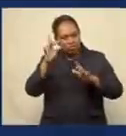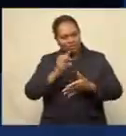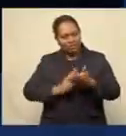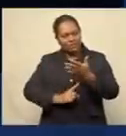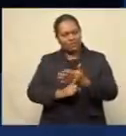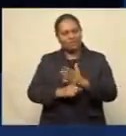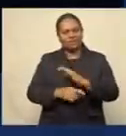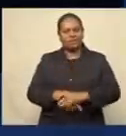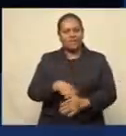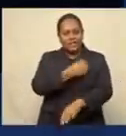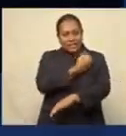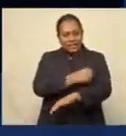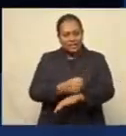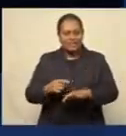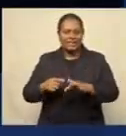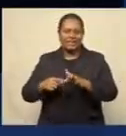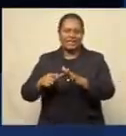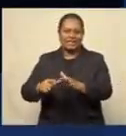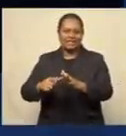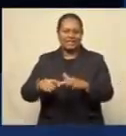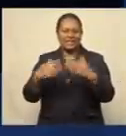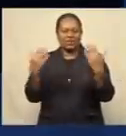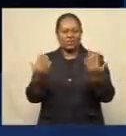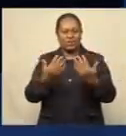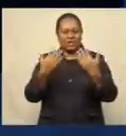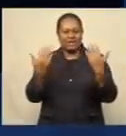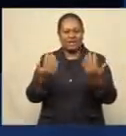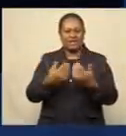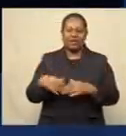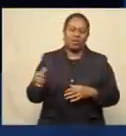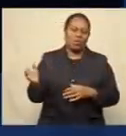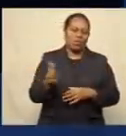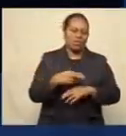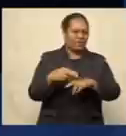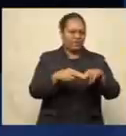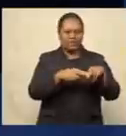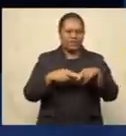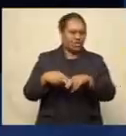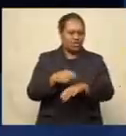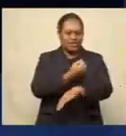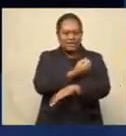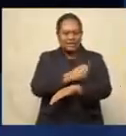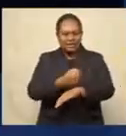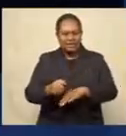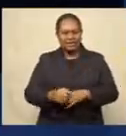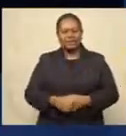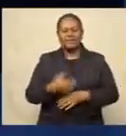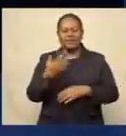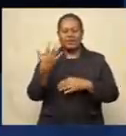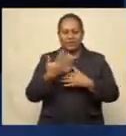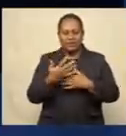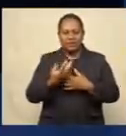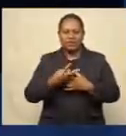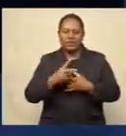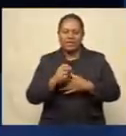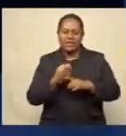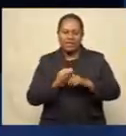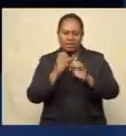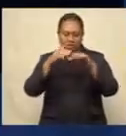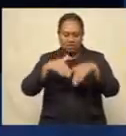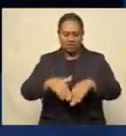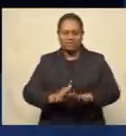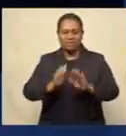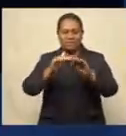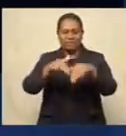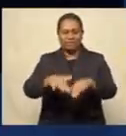At sea, an easterly wind flow prevails over Fiji waters. Easterly winds 15 to 20 knots, moderate to rough seas.